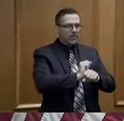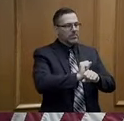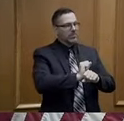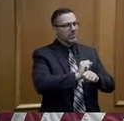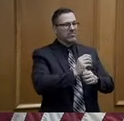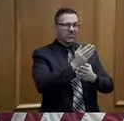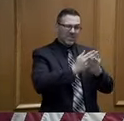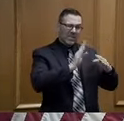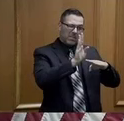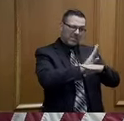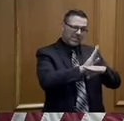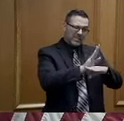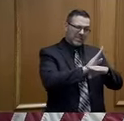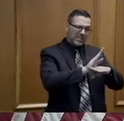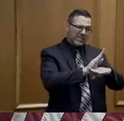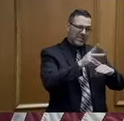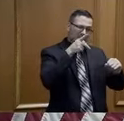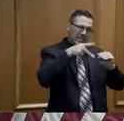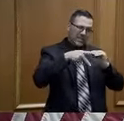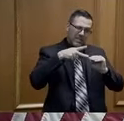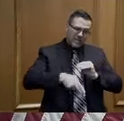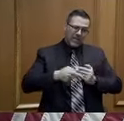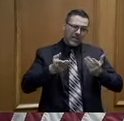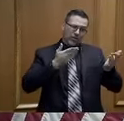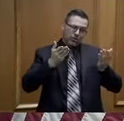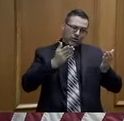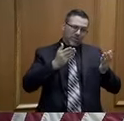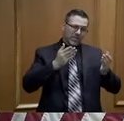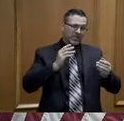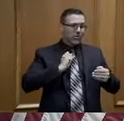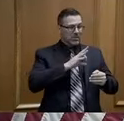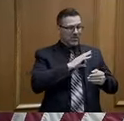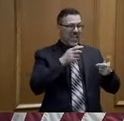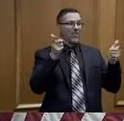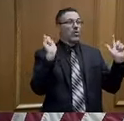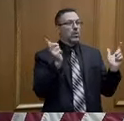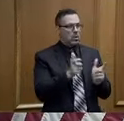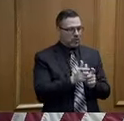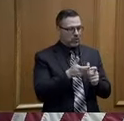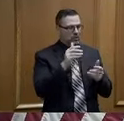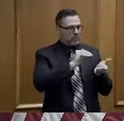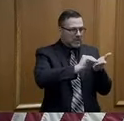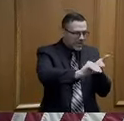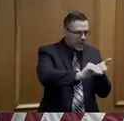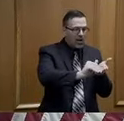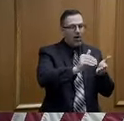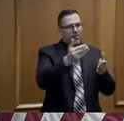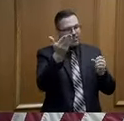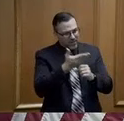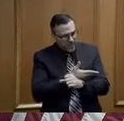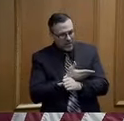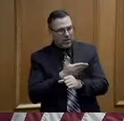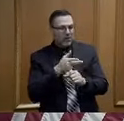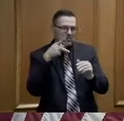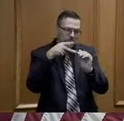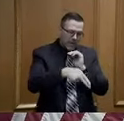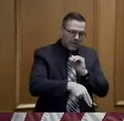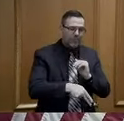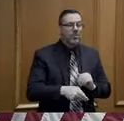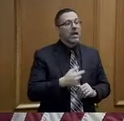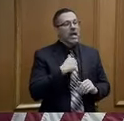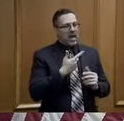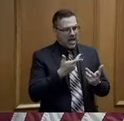to limit services. But I've asked our Department of Labor to track that for us as the days